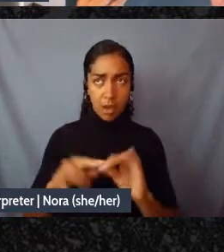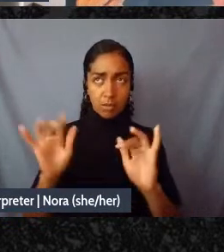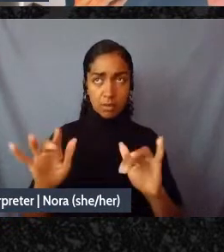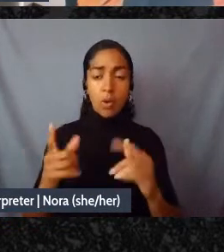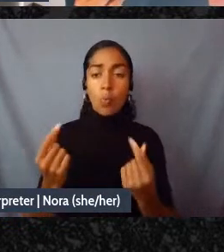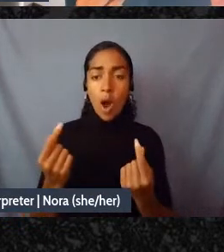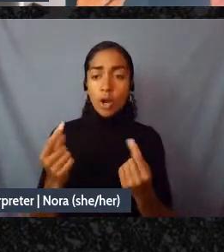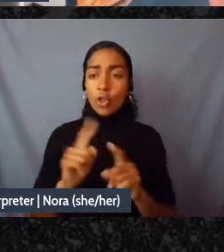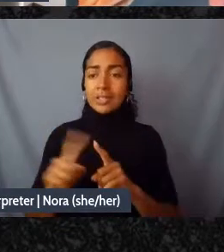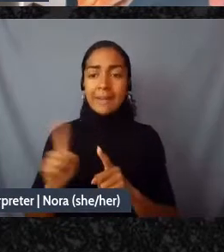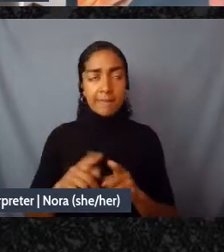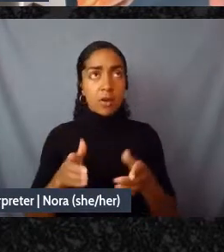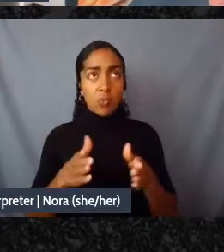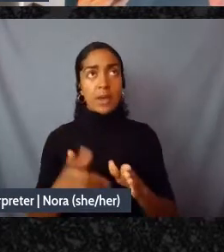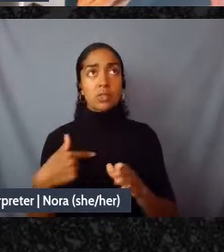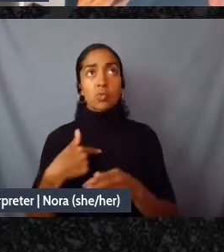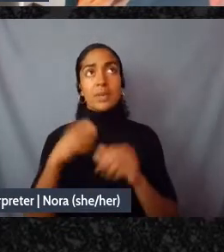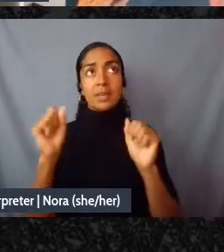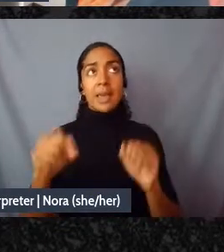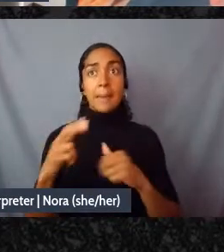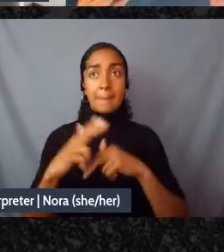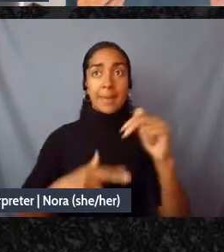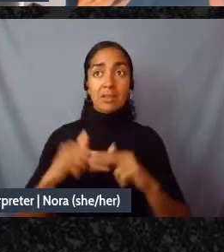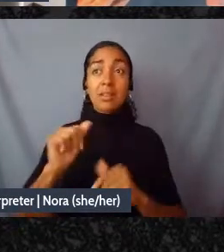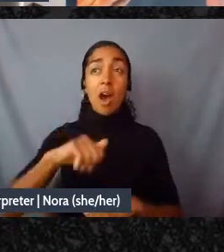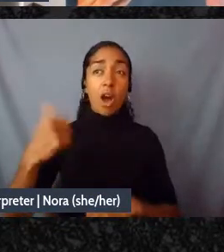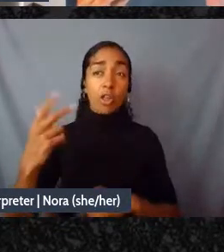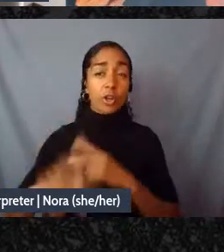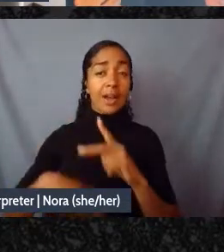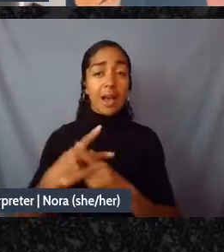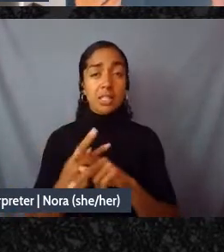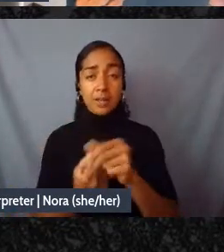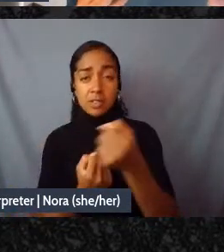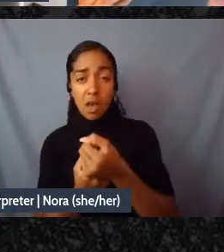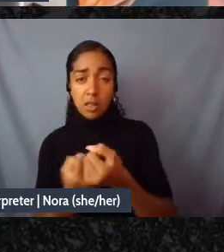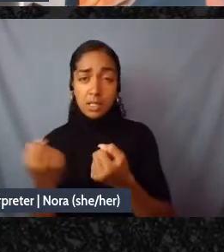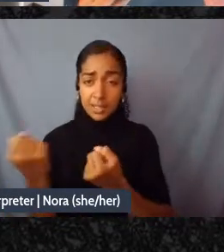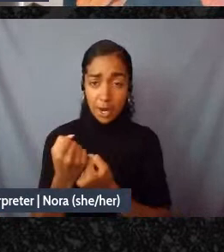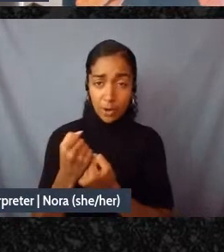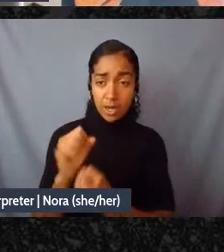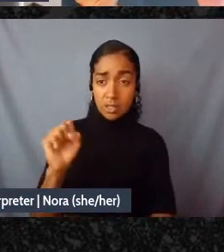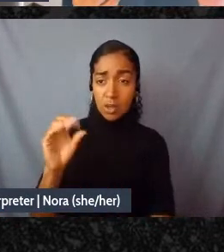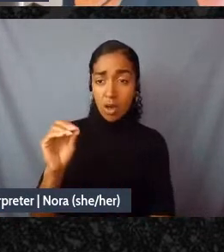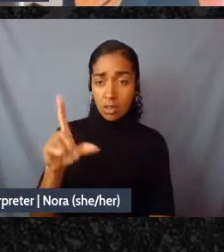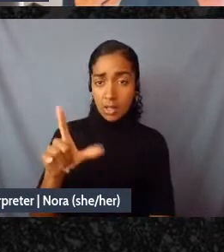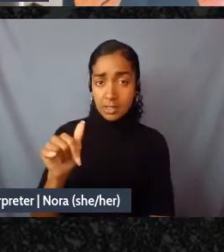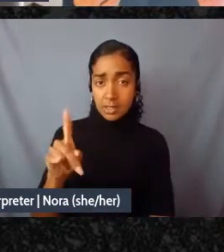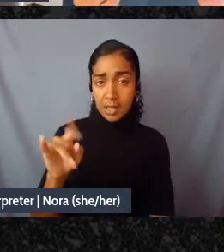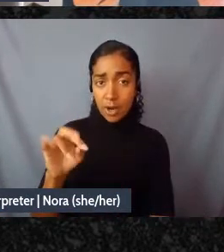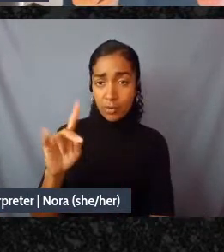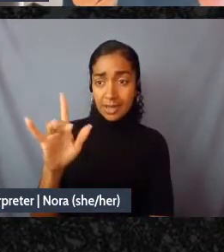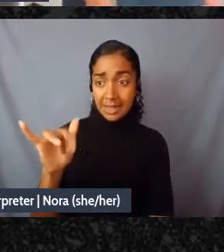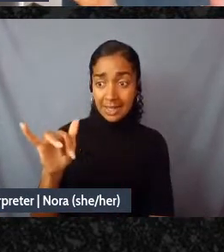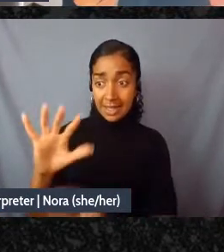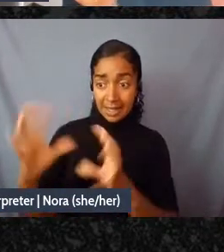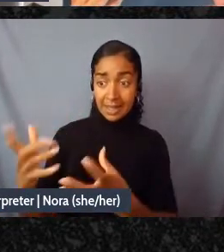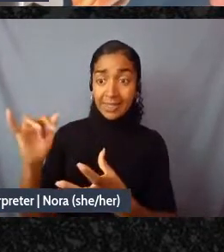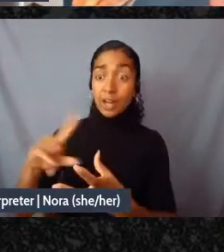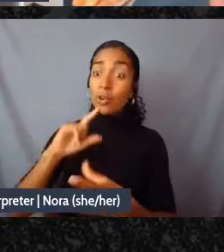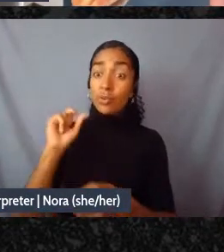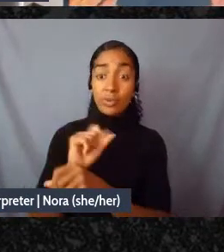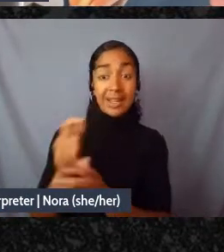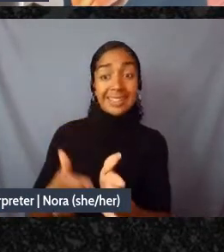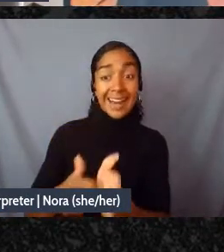alternative forms of solidarity that are necessary to achieve the modes